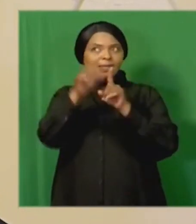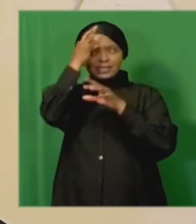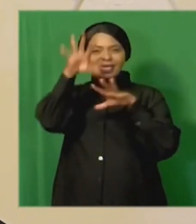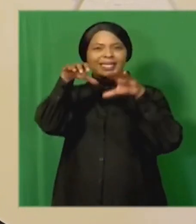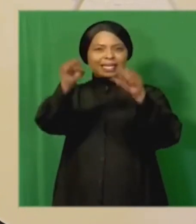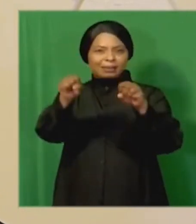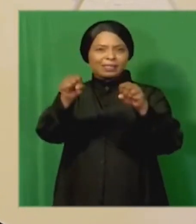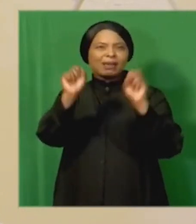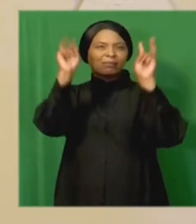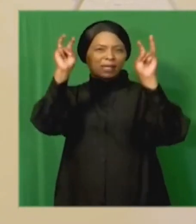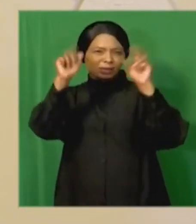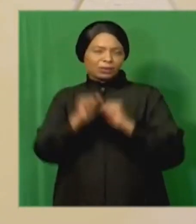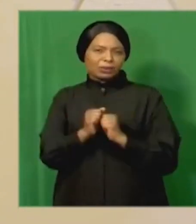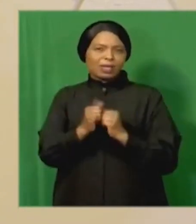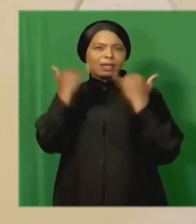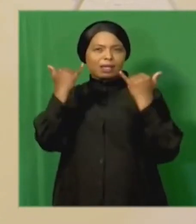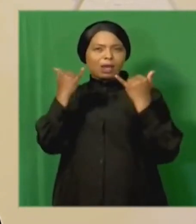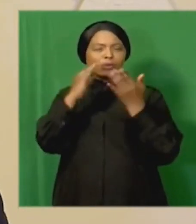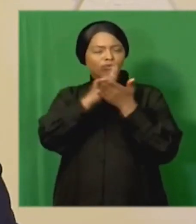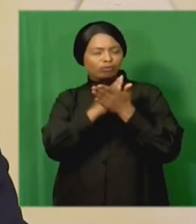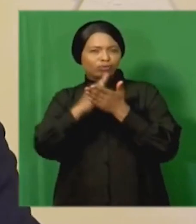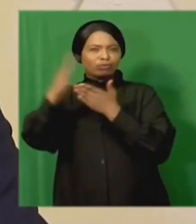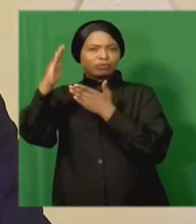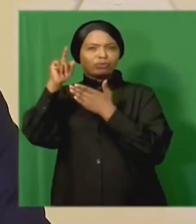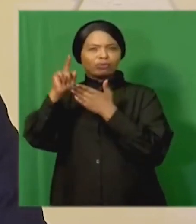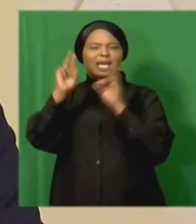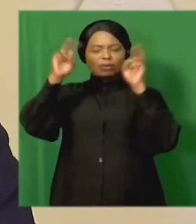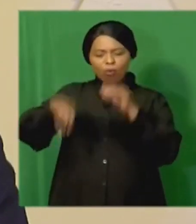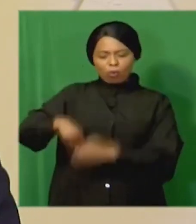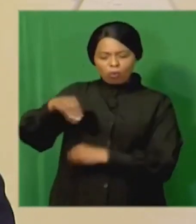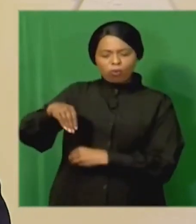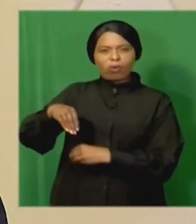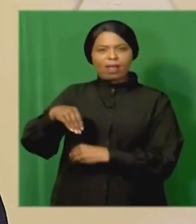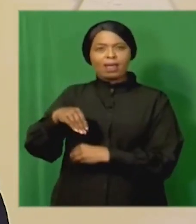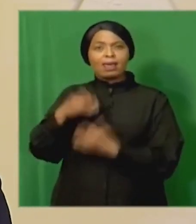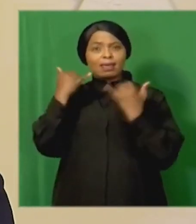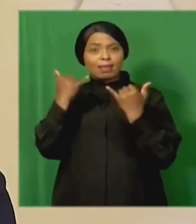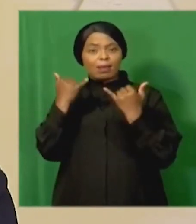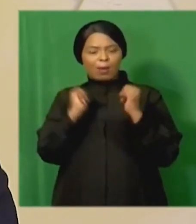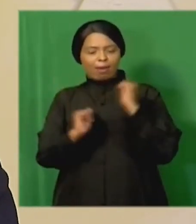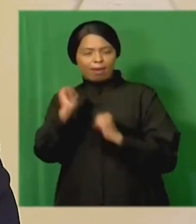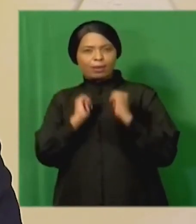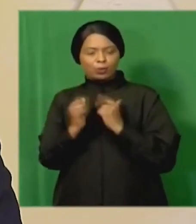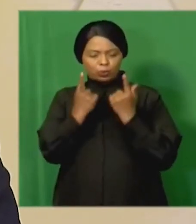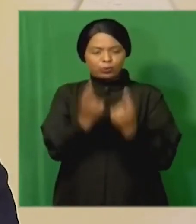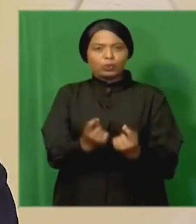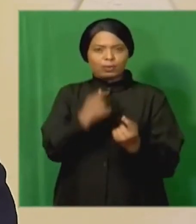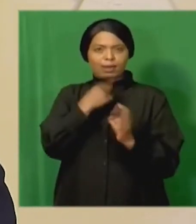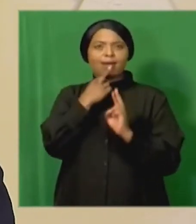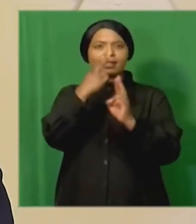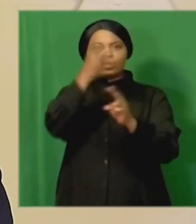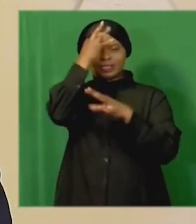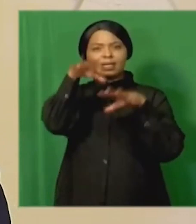capture and turn the tide on corruption the action set out in my response to